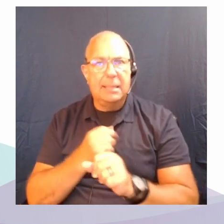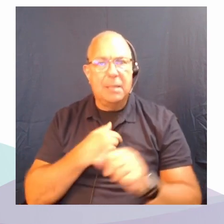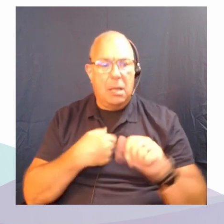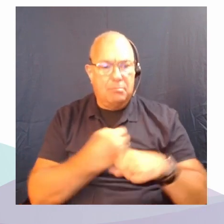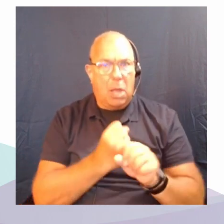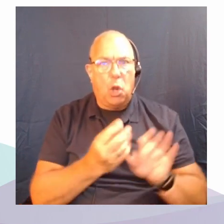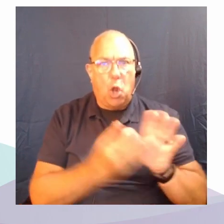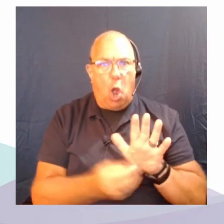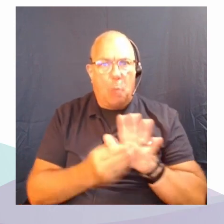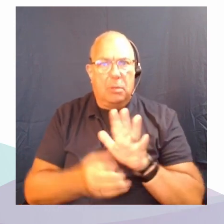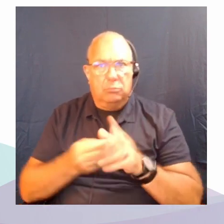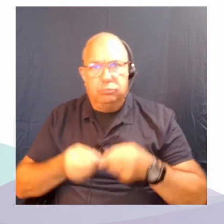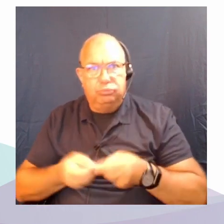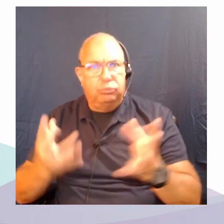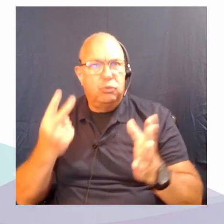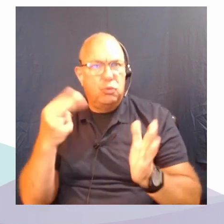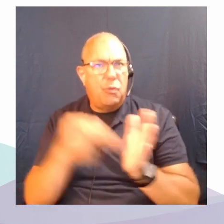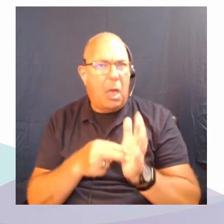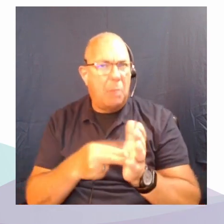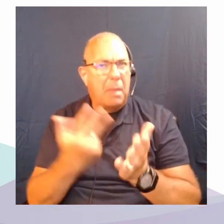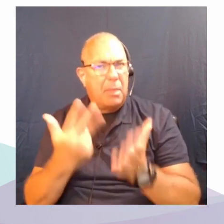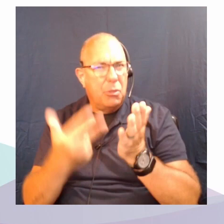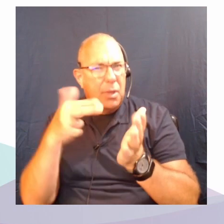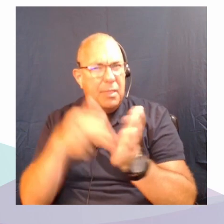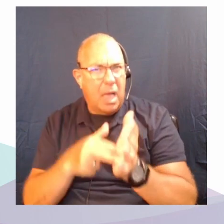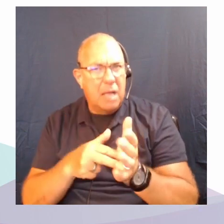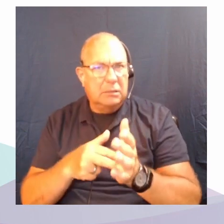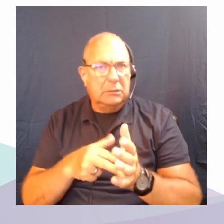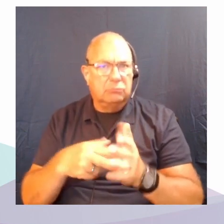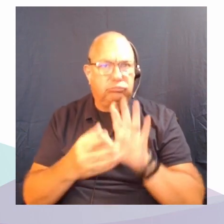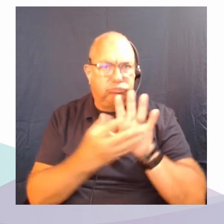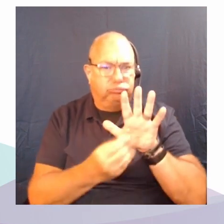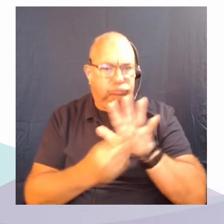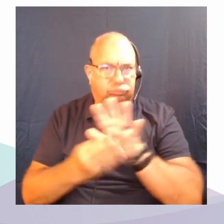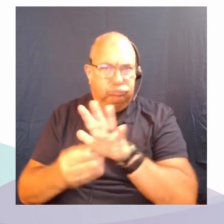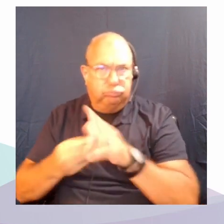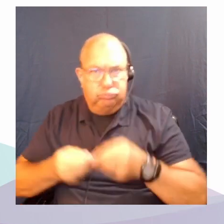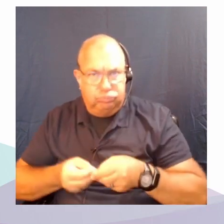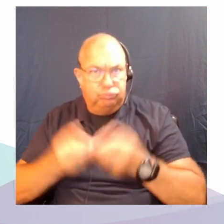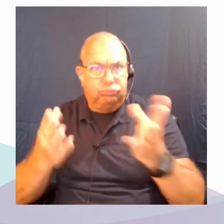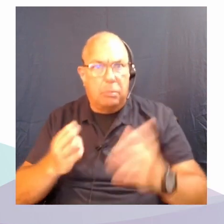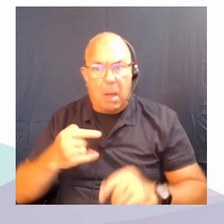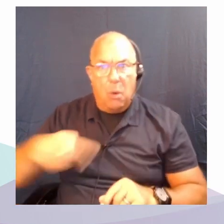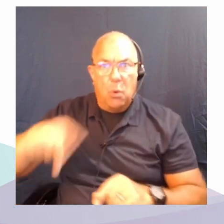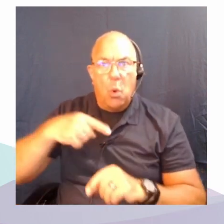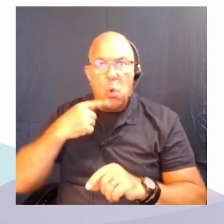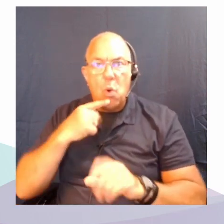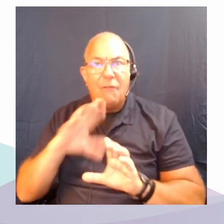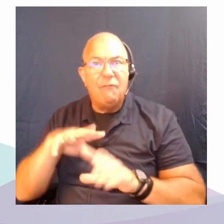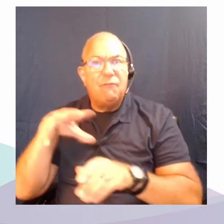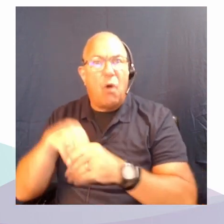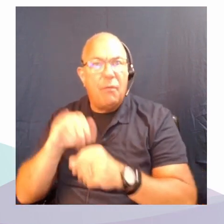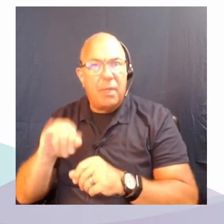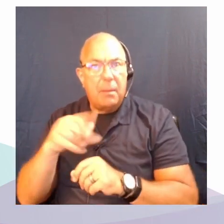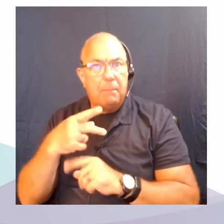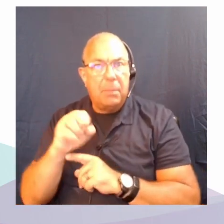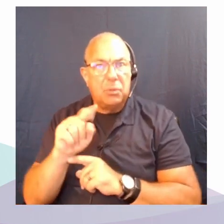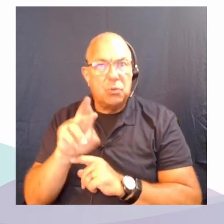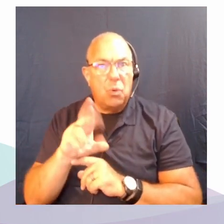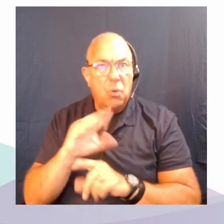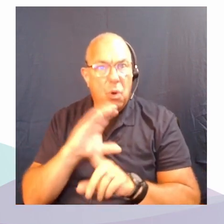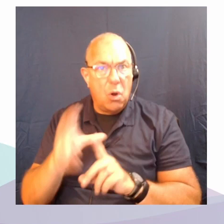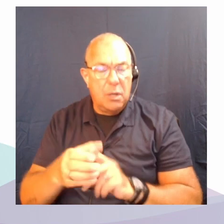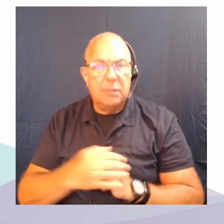2,000 maybe 3,000 physical copies have been distributed by all of the people involved in petro cultures it's always been free